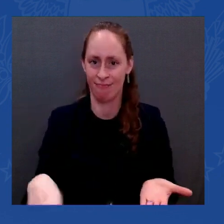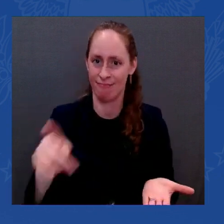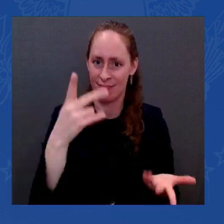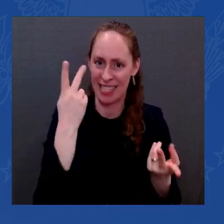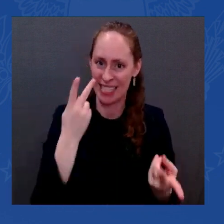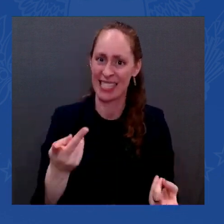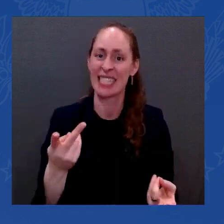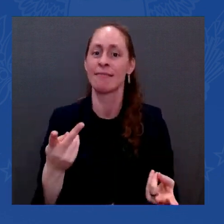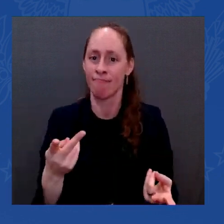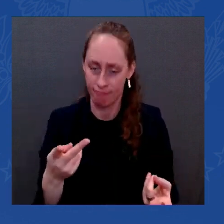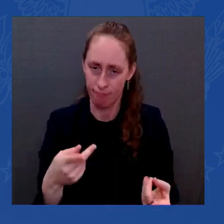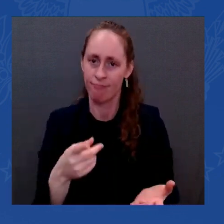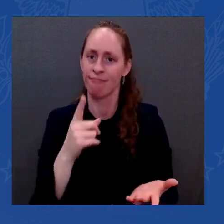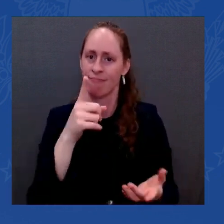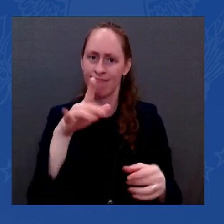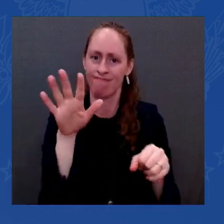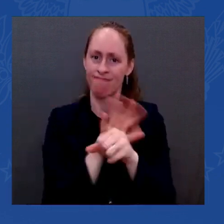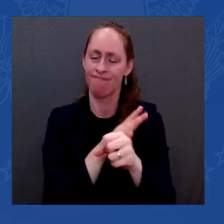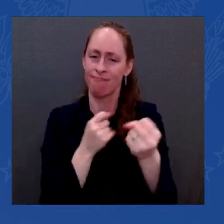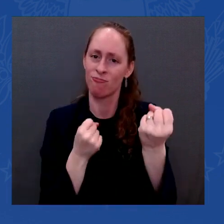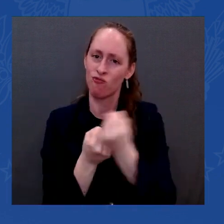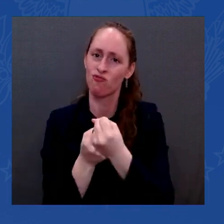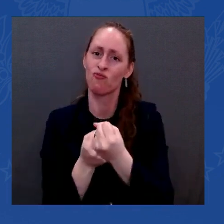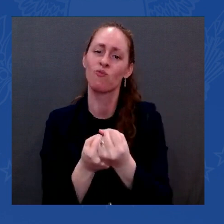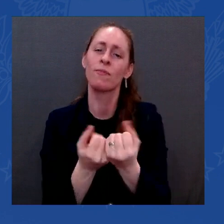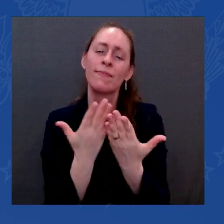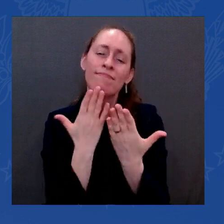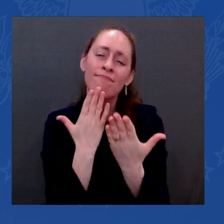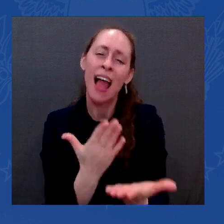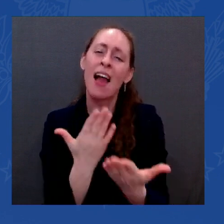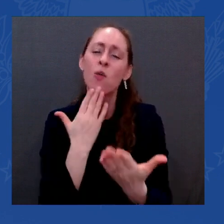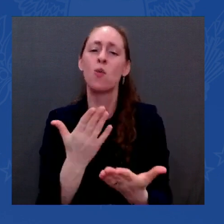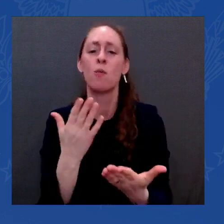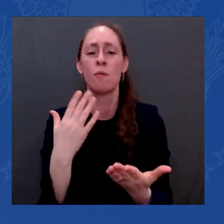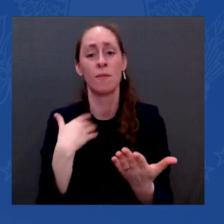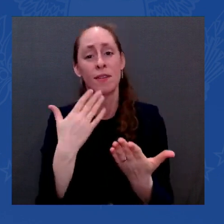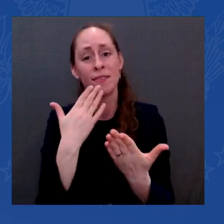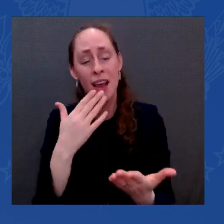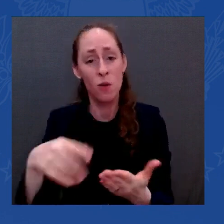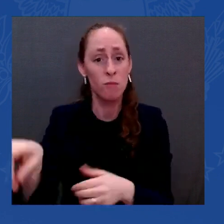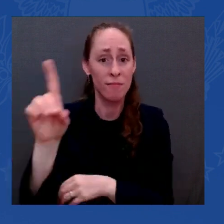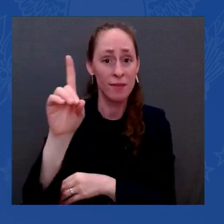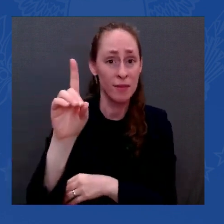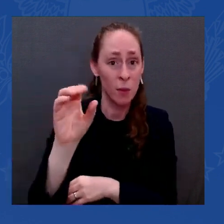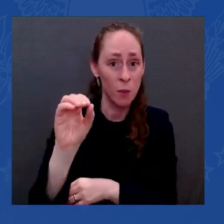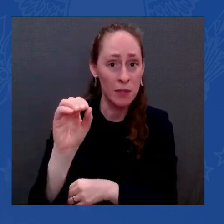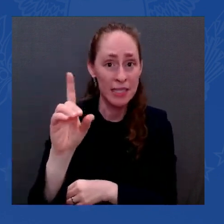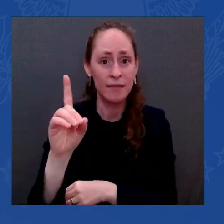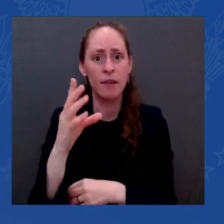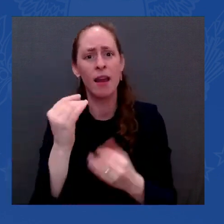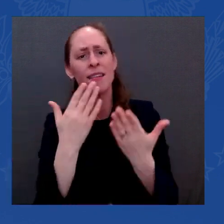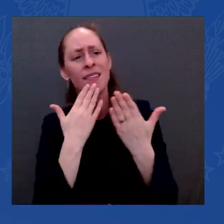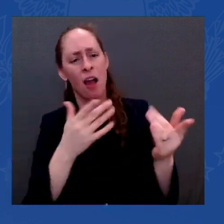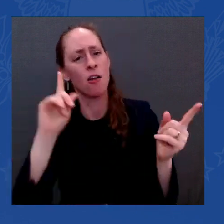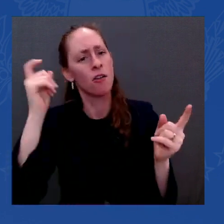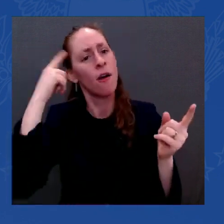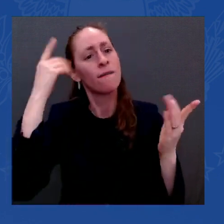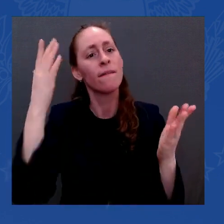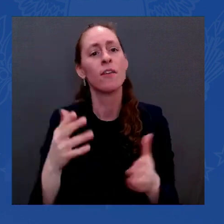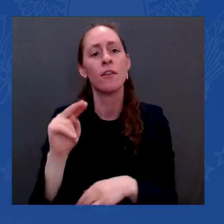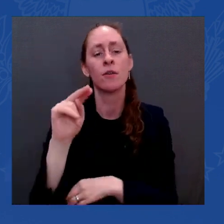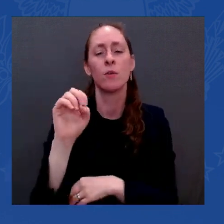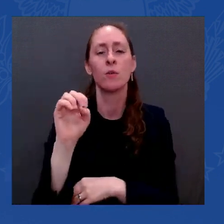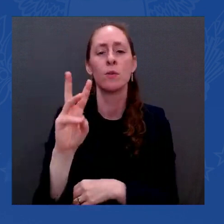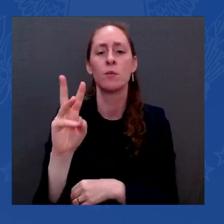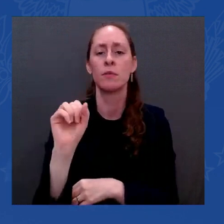Thank you to the DOD. Thank you to Governor Newsom and everyone assembled here today. I also want to recognize the